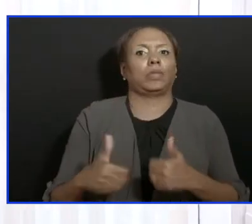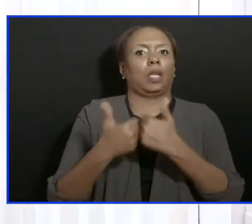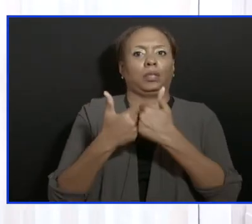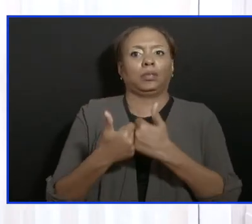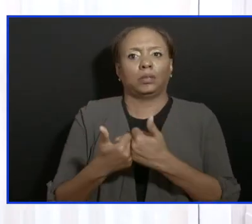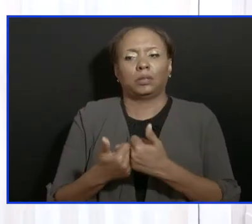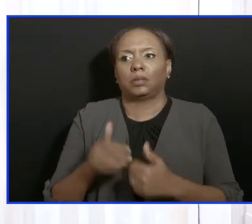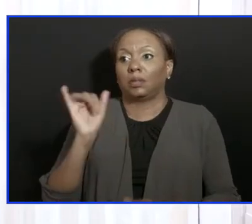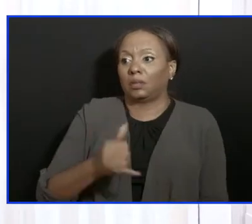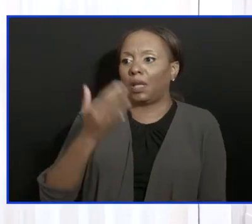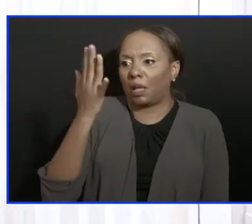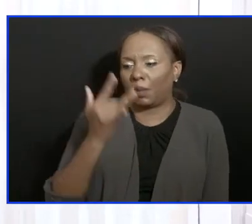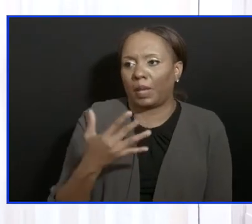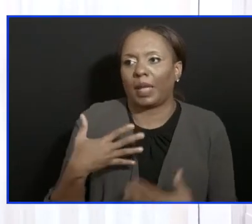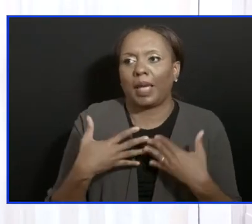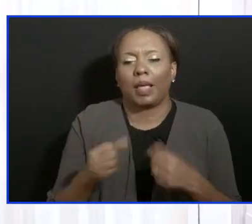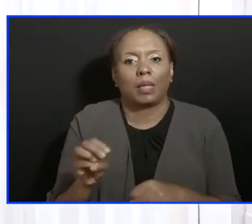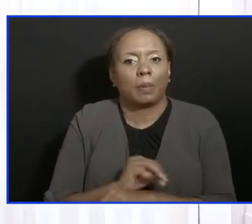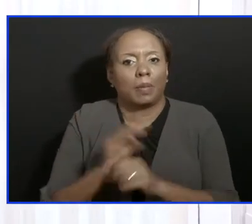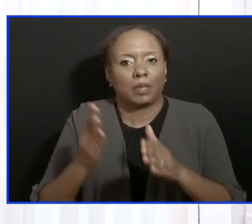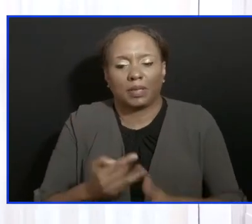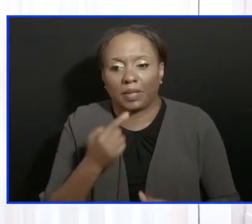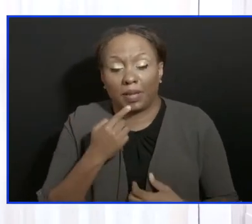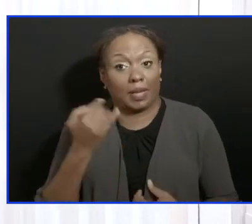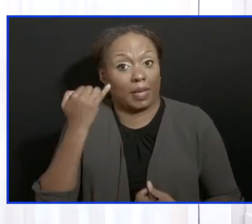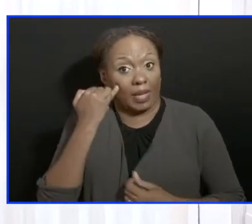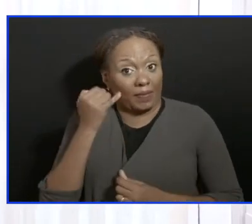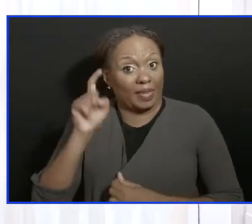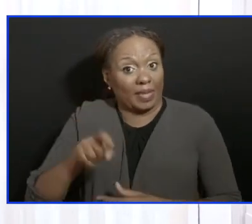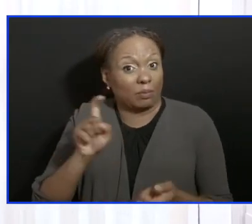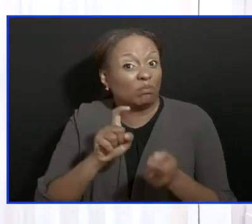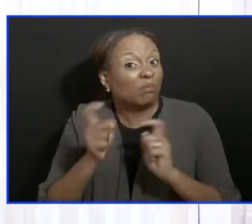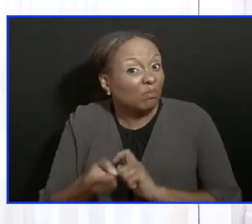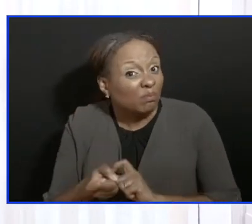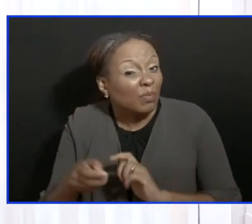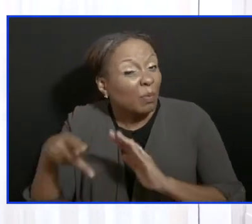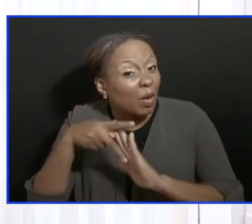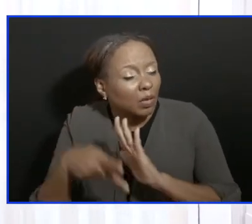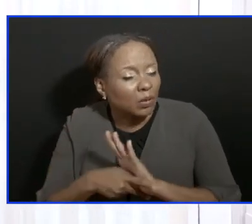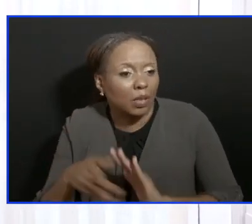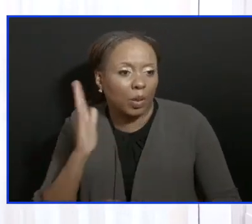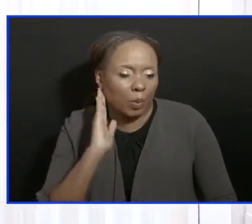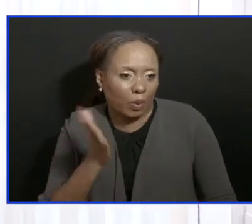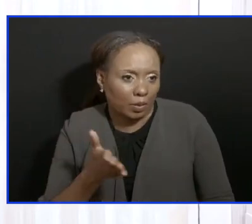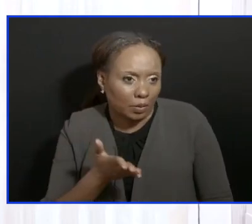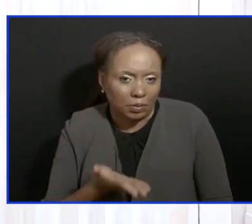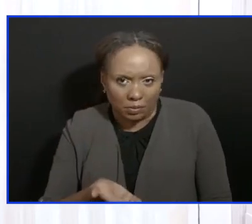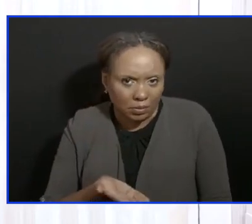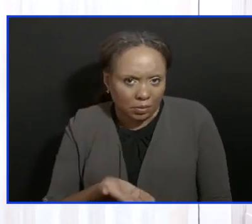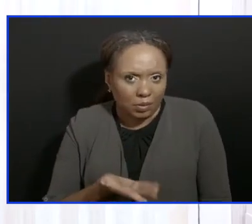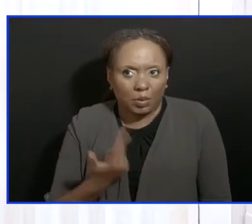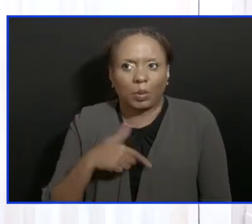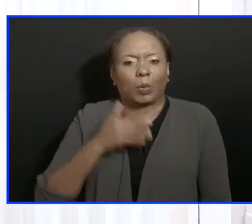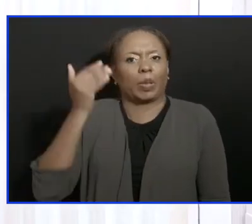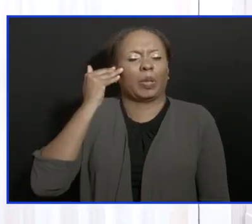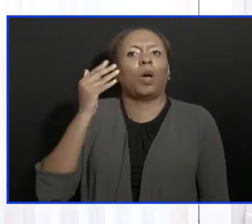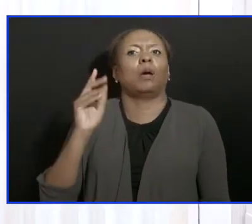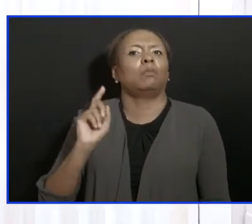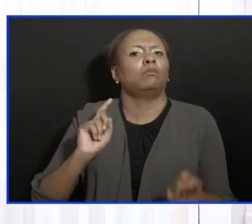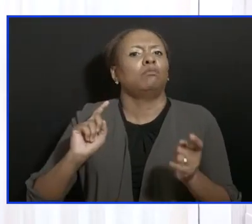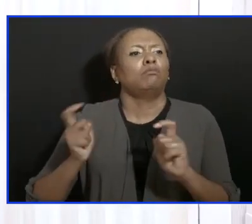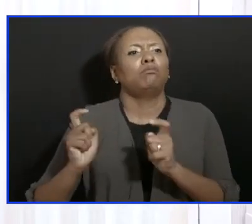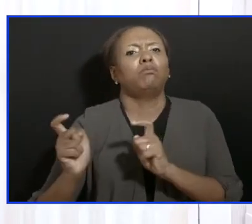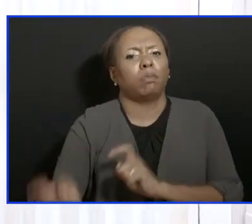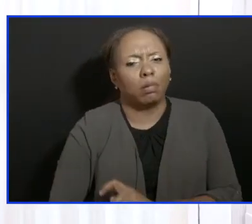And that is why Jeffrey said, if we require to make changes to our policy again, we'll do it because we're not adamant people. From the beginning